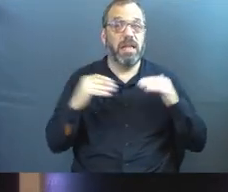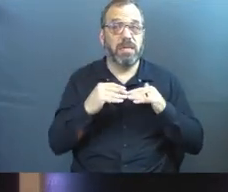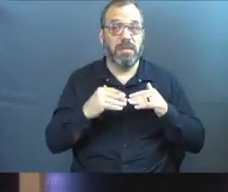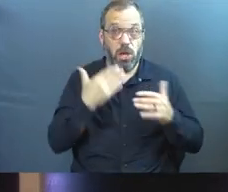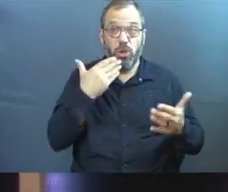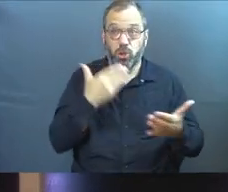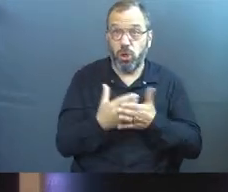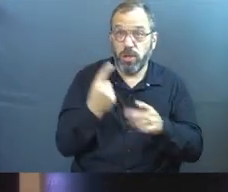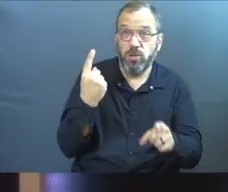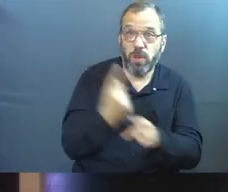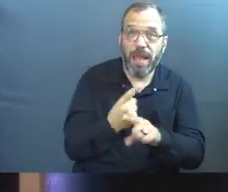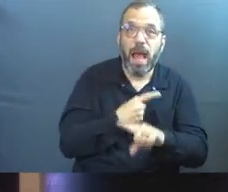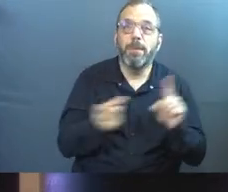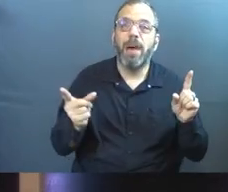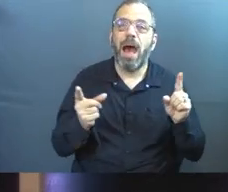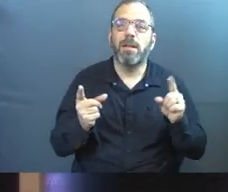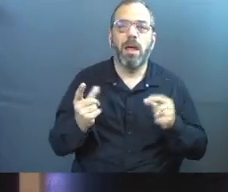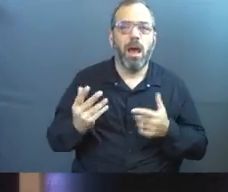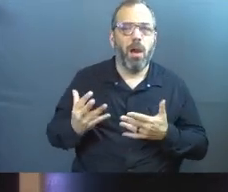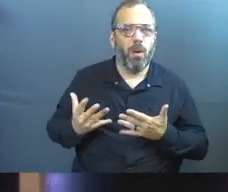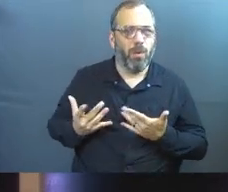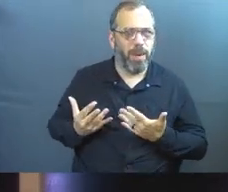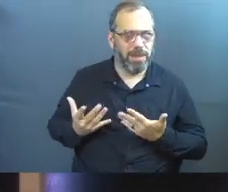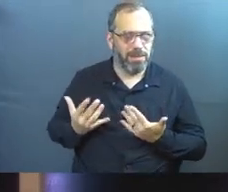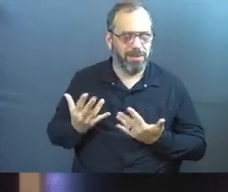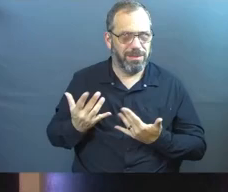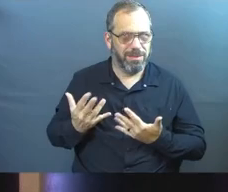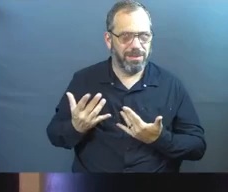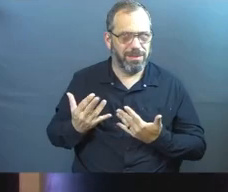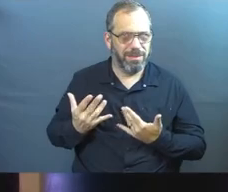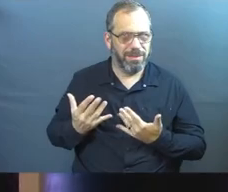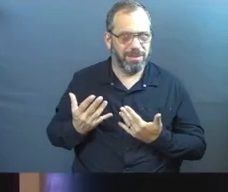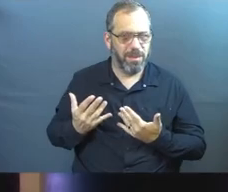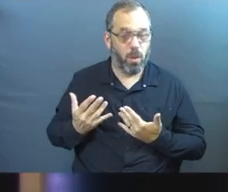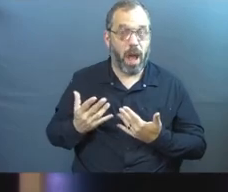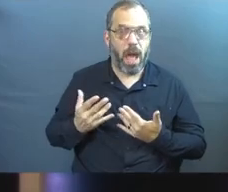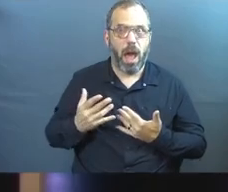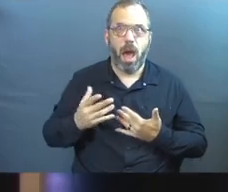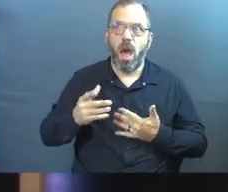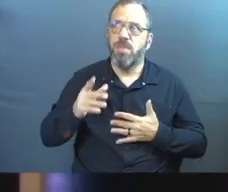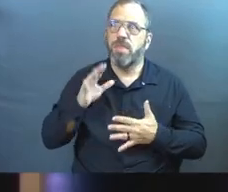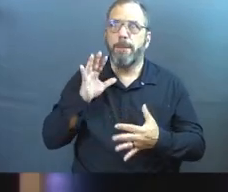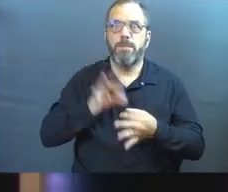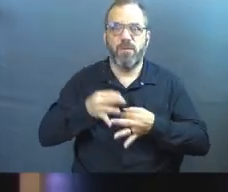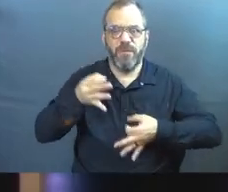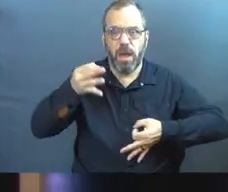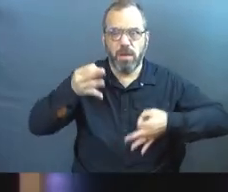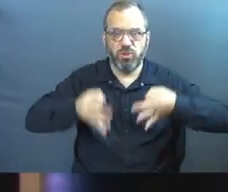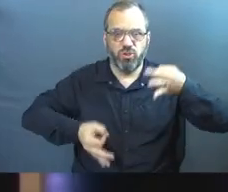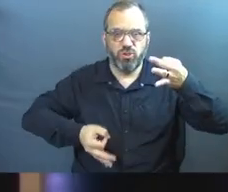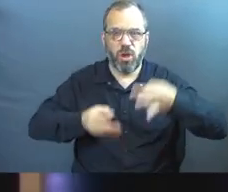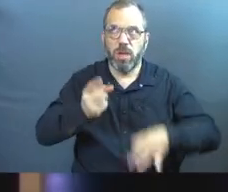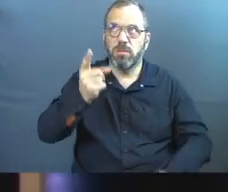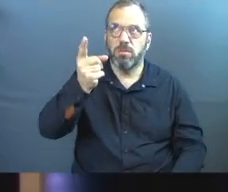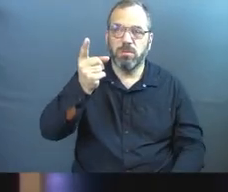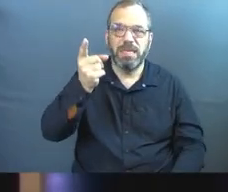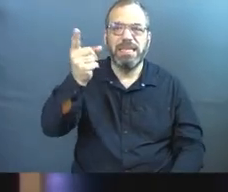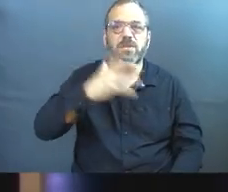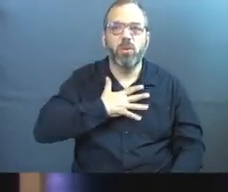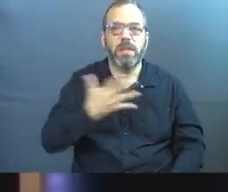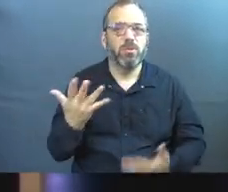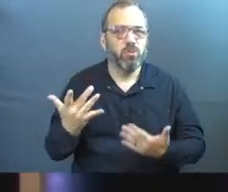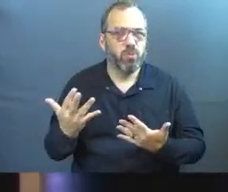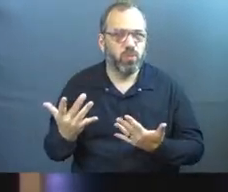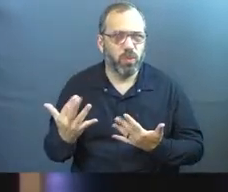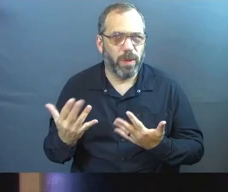It's good and it's right, but it needs to wait. Because the ultimate judge who has perfect justice, he is willing to wait.